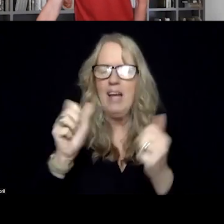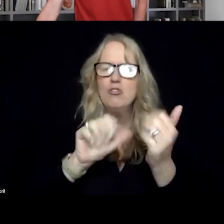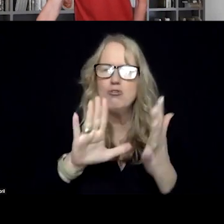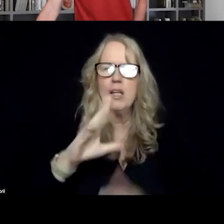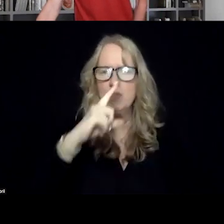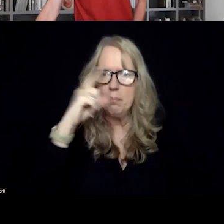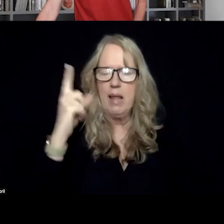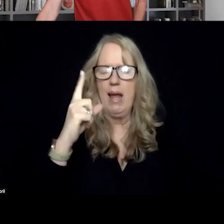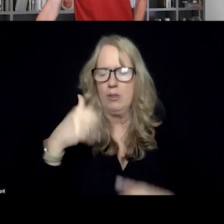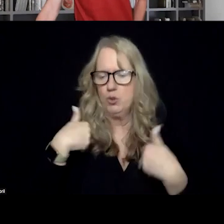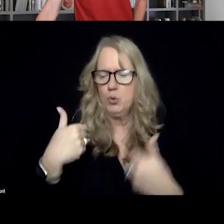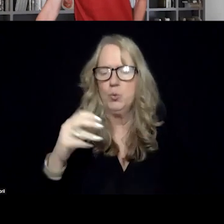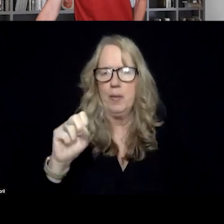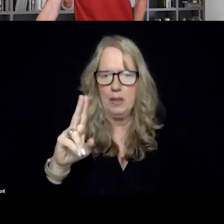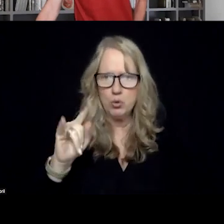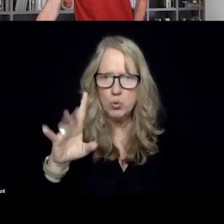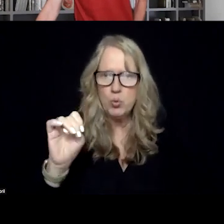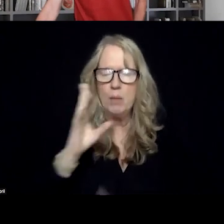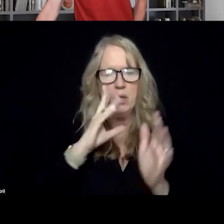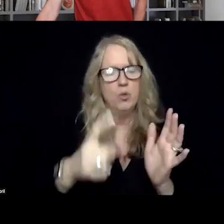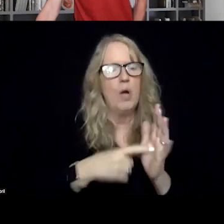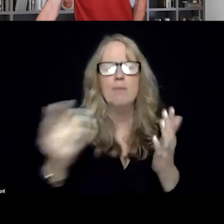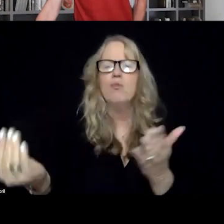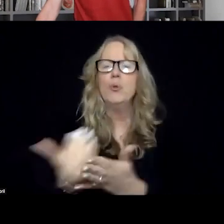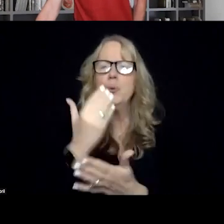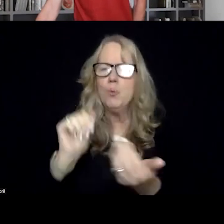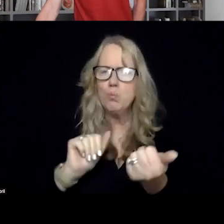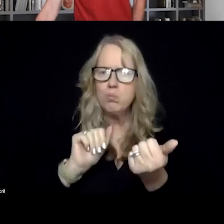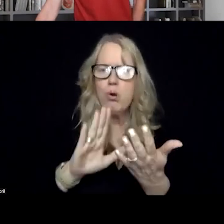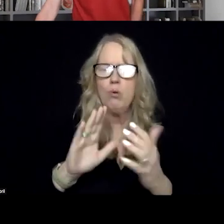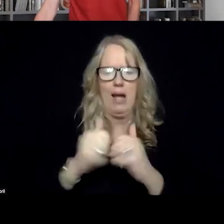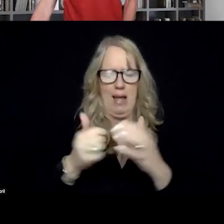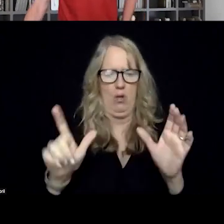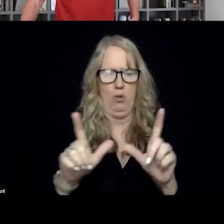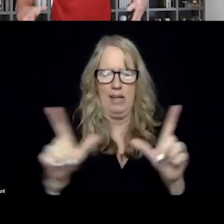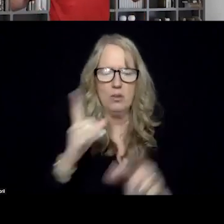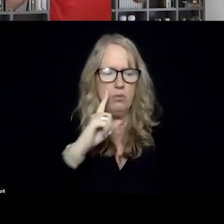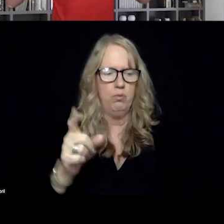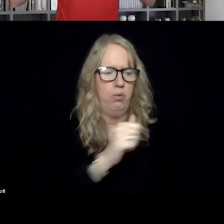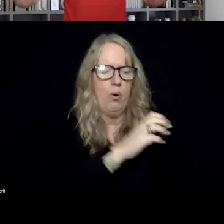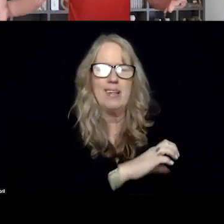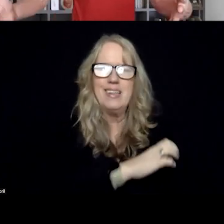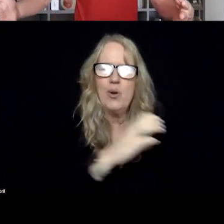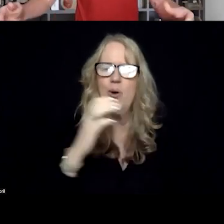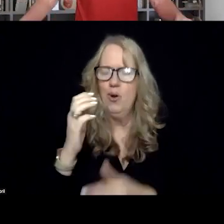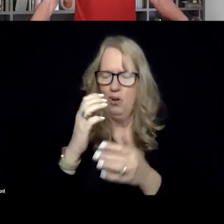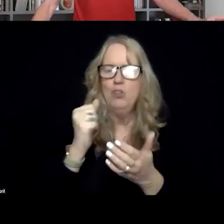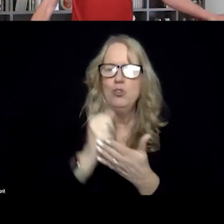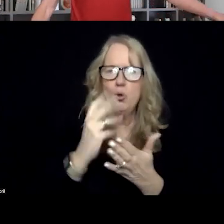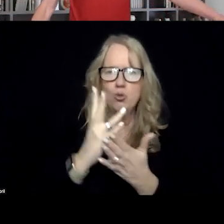Youth Suicide Crisis requires a new approach to licensing clinical social workers. If we're going to make an impact